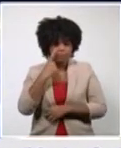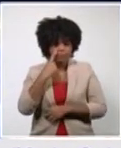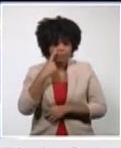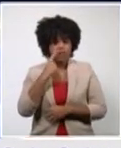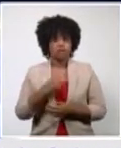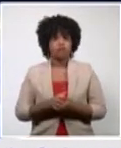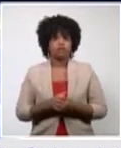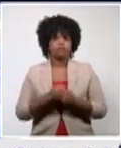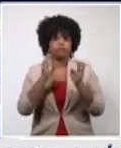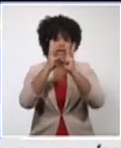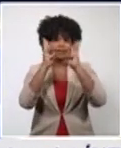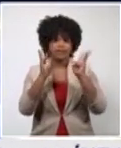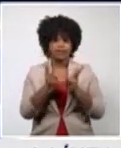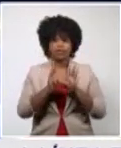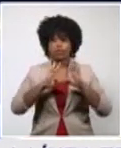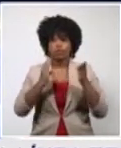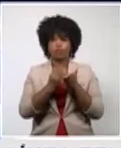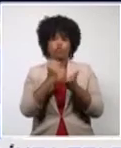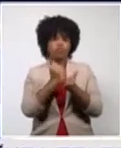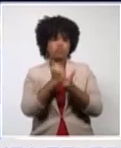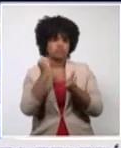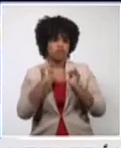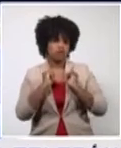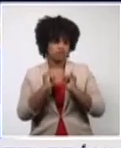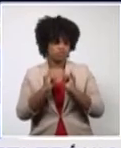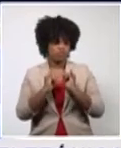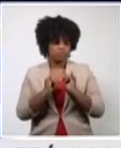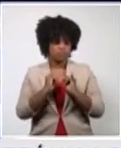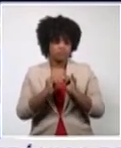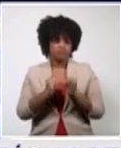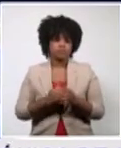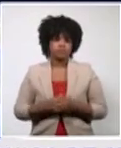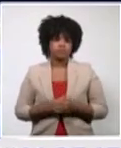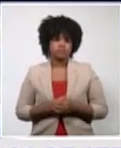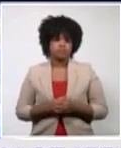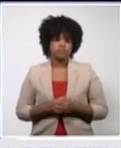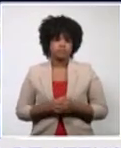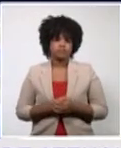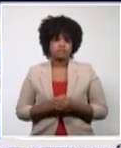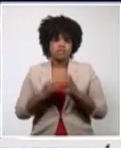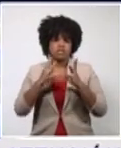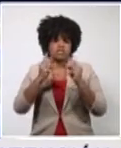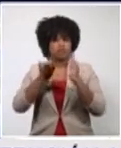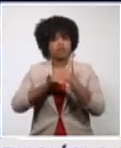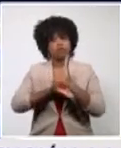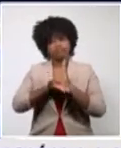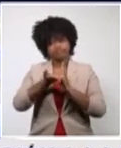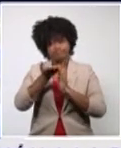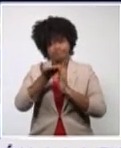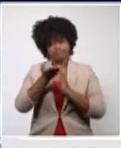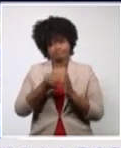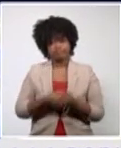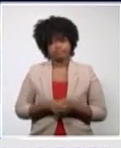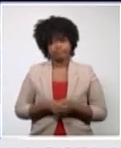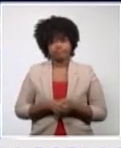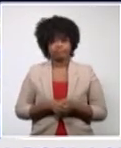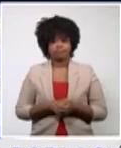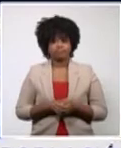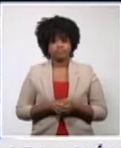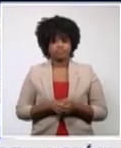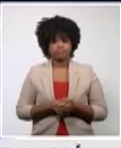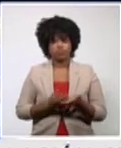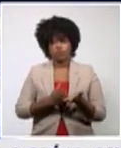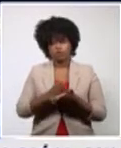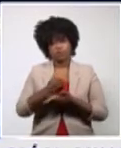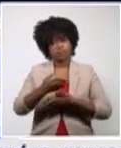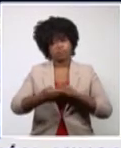websites and obviously the numbers are higher